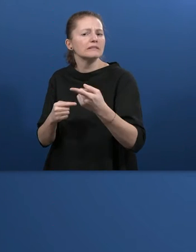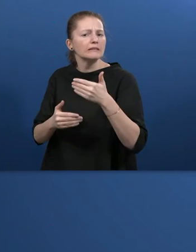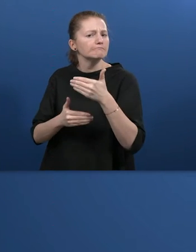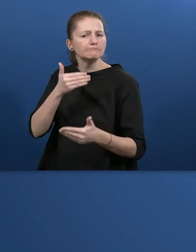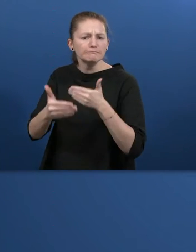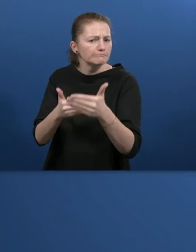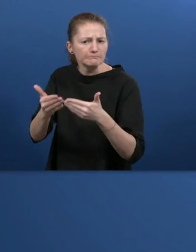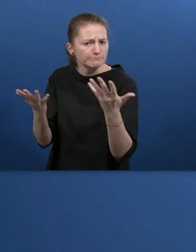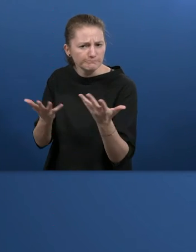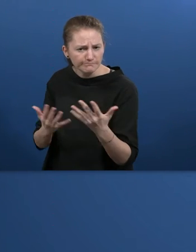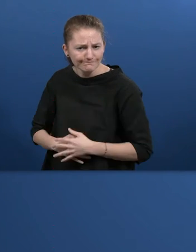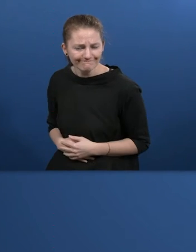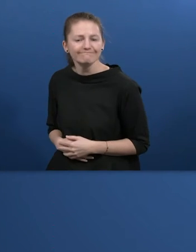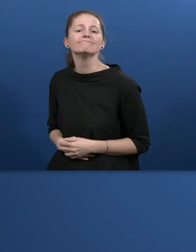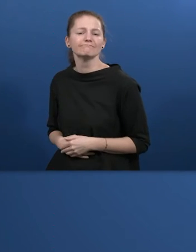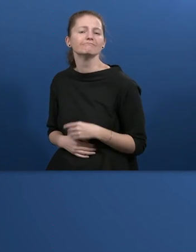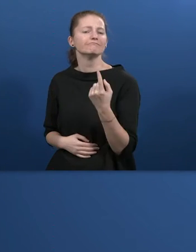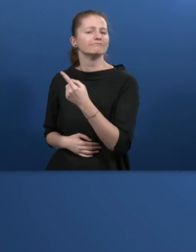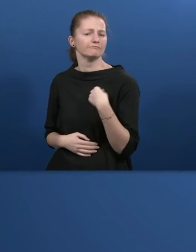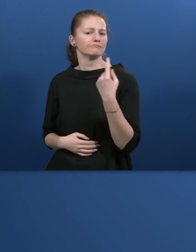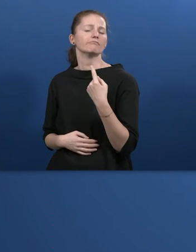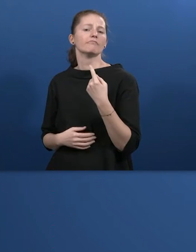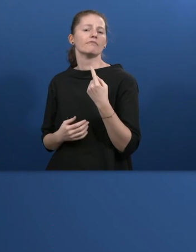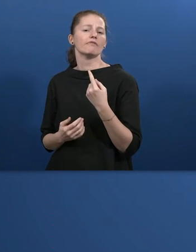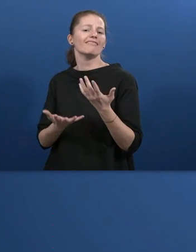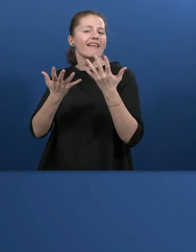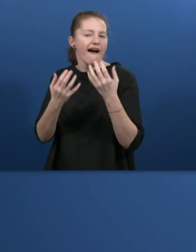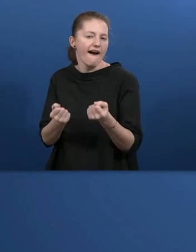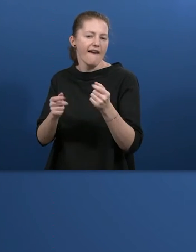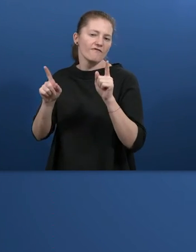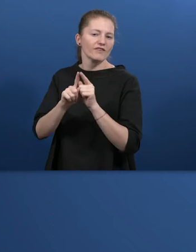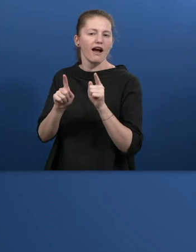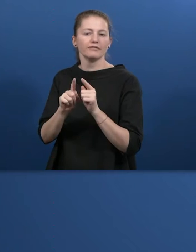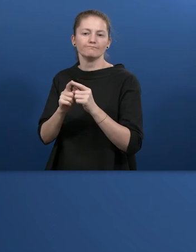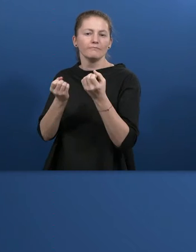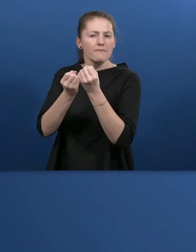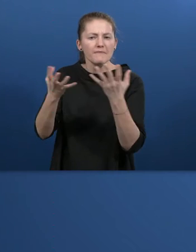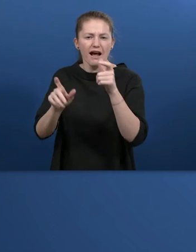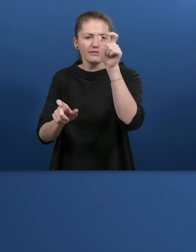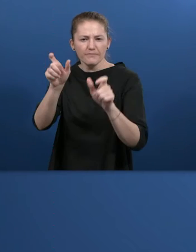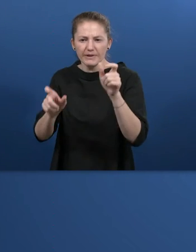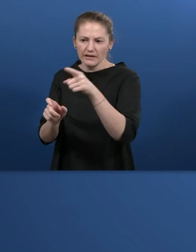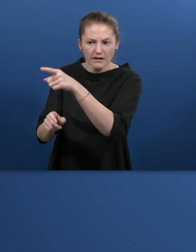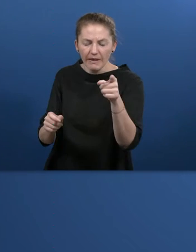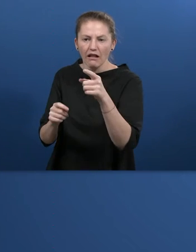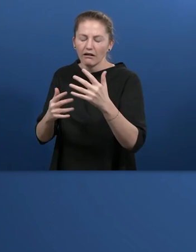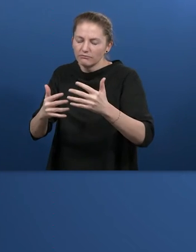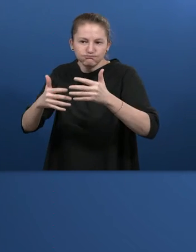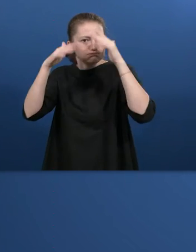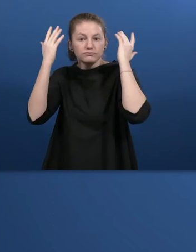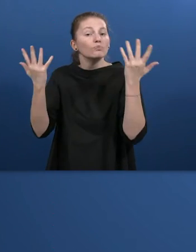We have, we got the information that a lot of people get very overwhelmed with a lot of information because